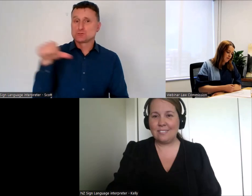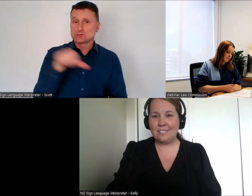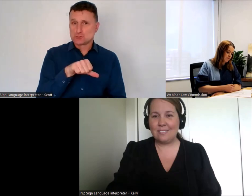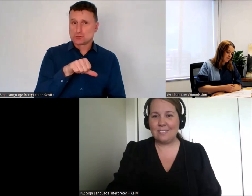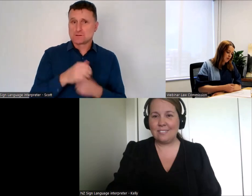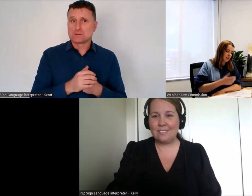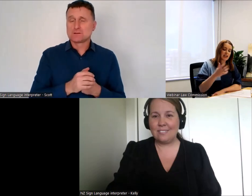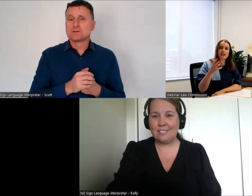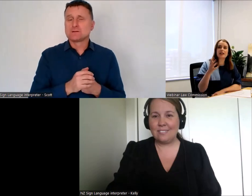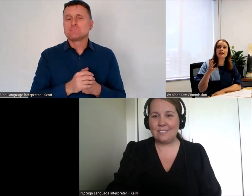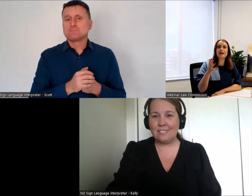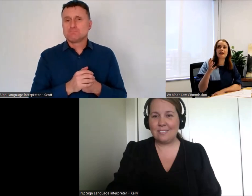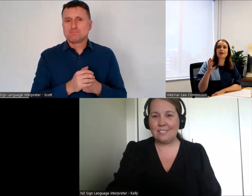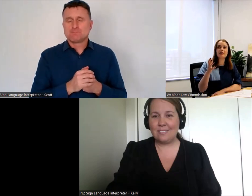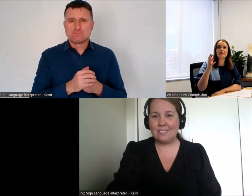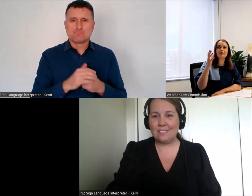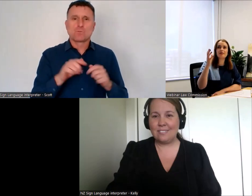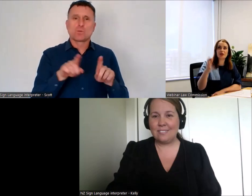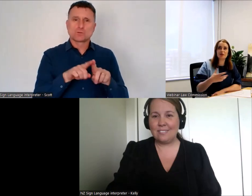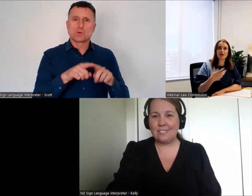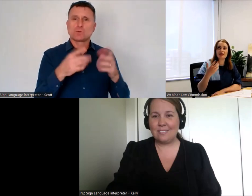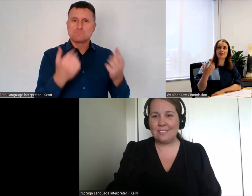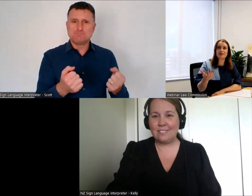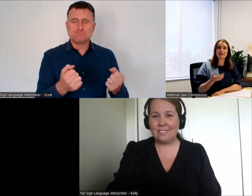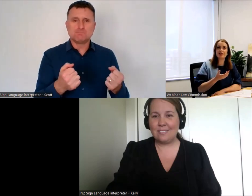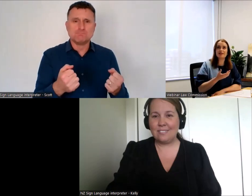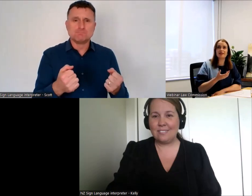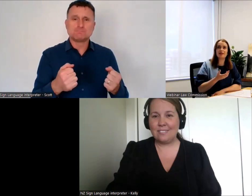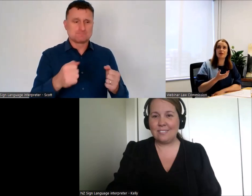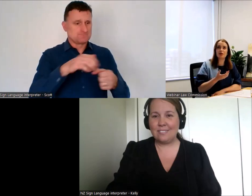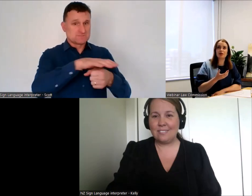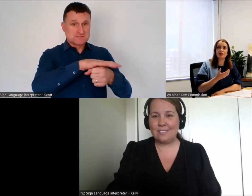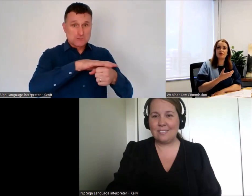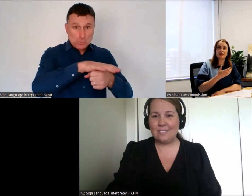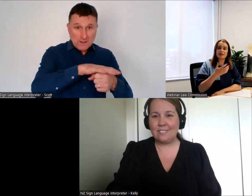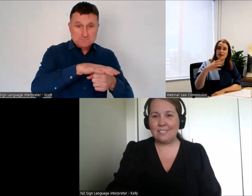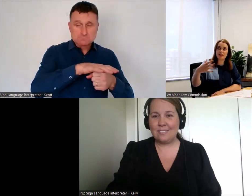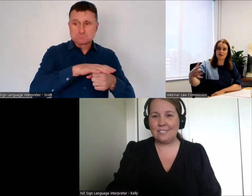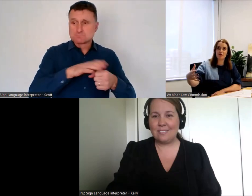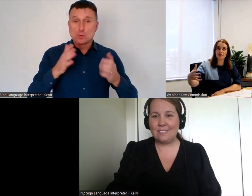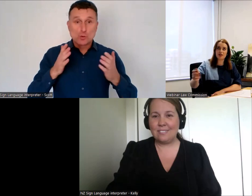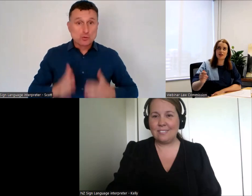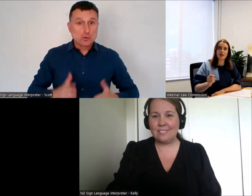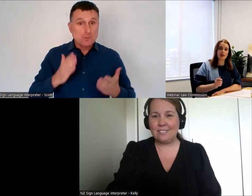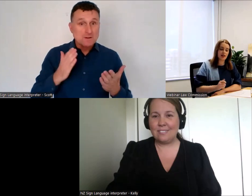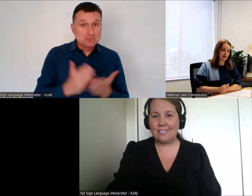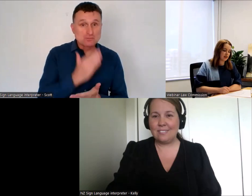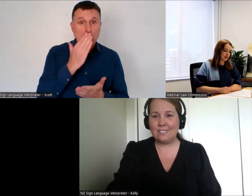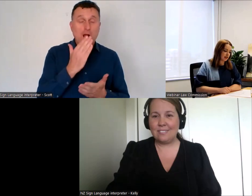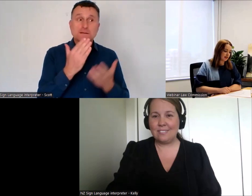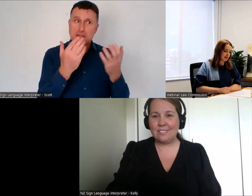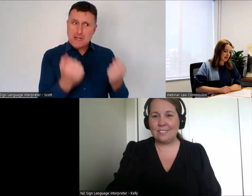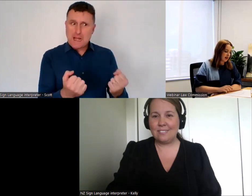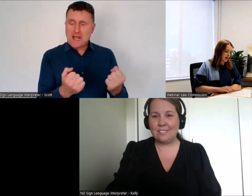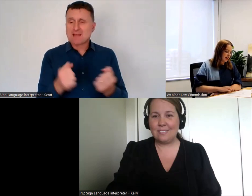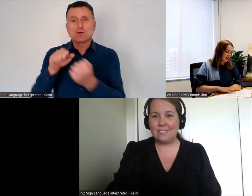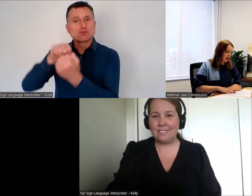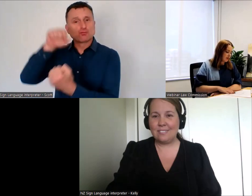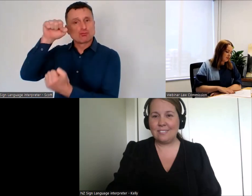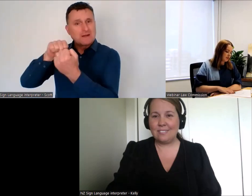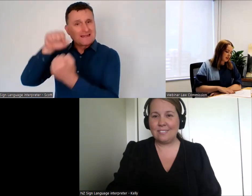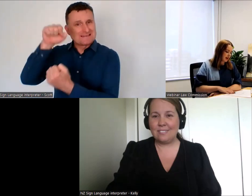to take human rights and a Titility approach and really take that forward in New Zealand.